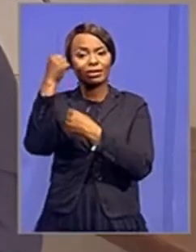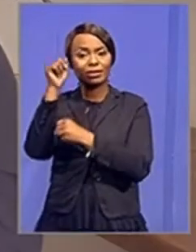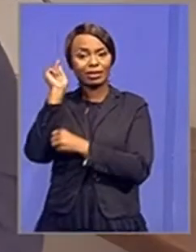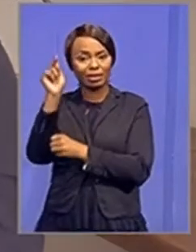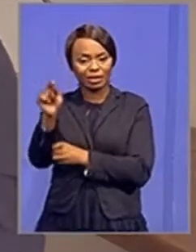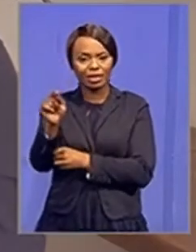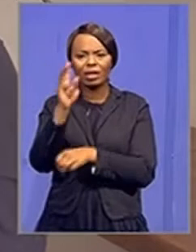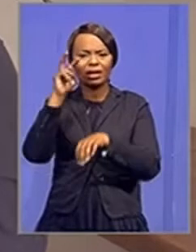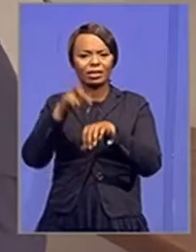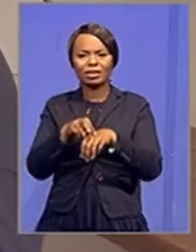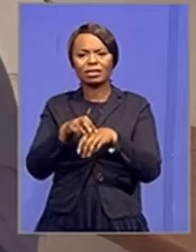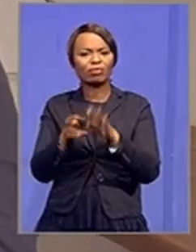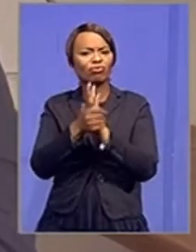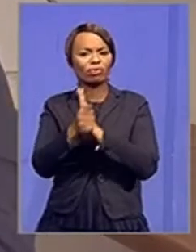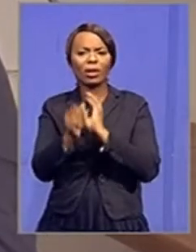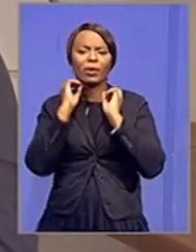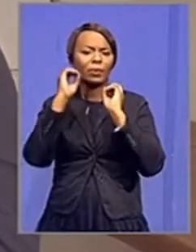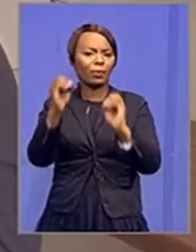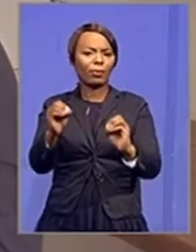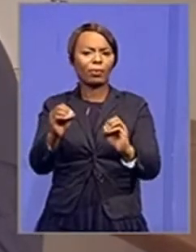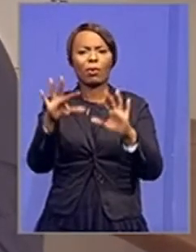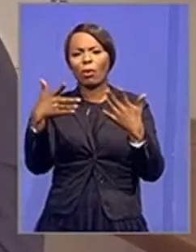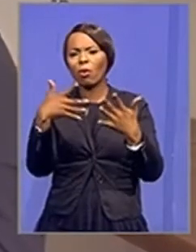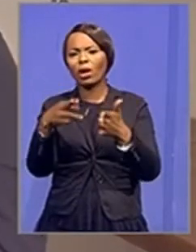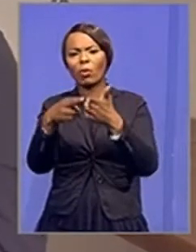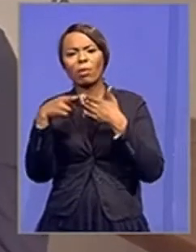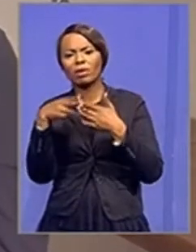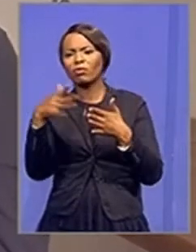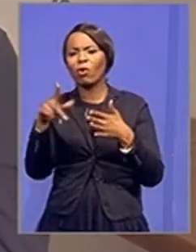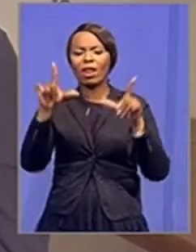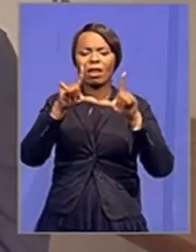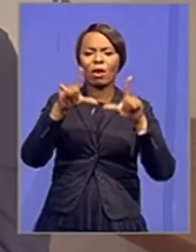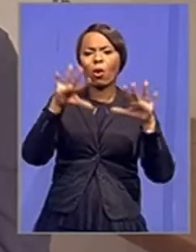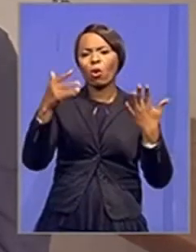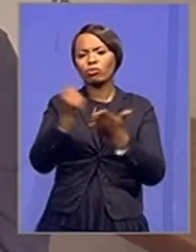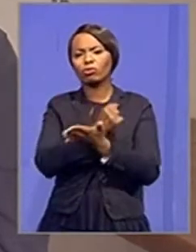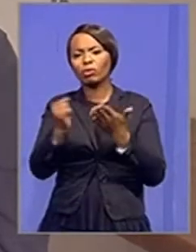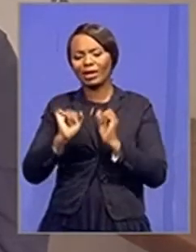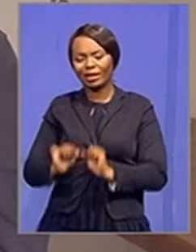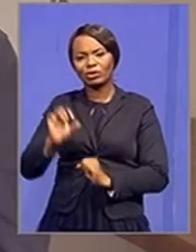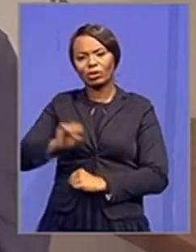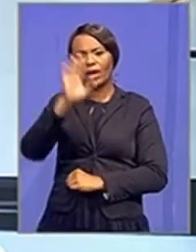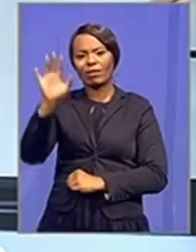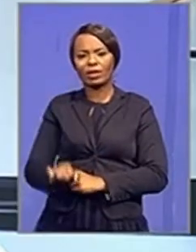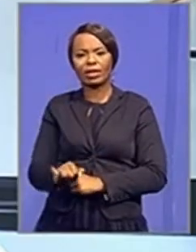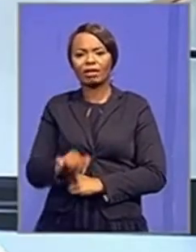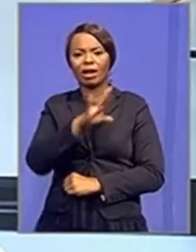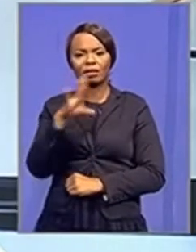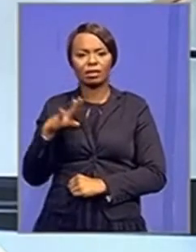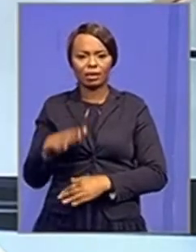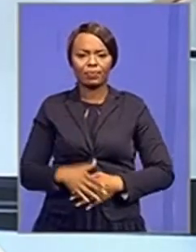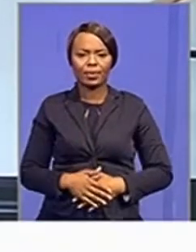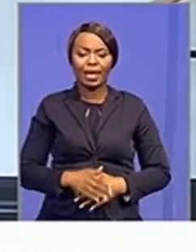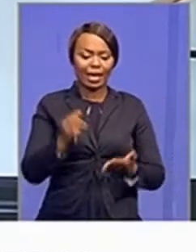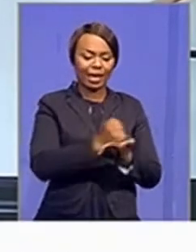not meet the requirements for registration and licensing of the South African Engineering Council. They have to be